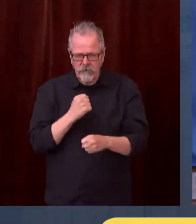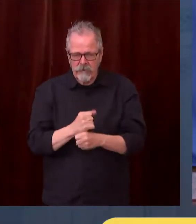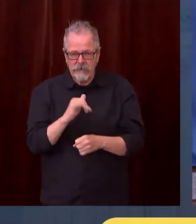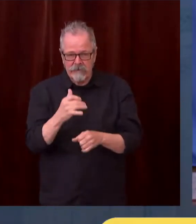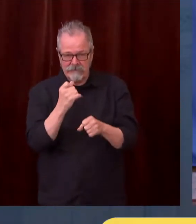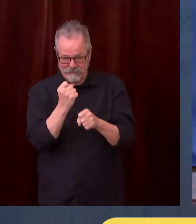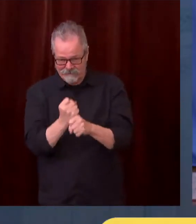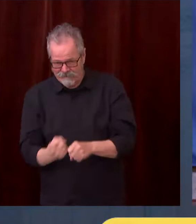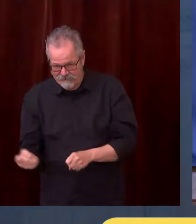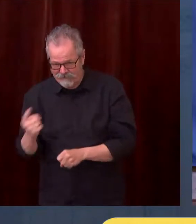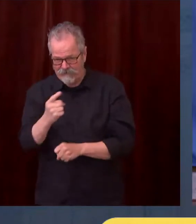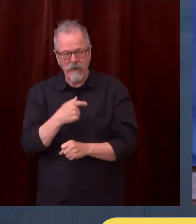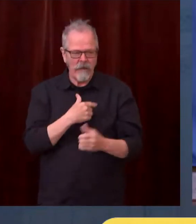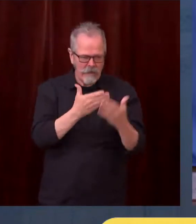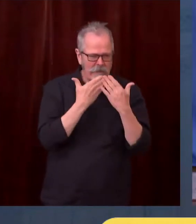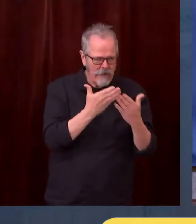hoopsters.